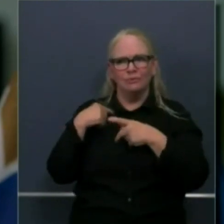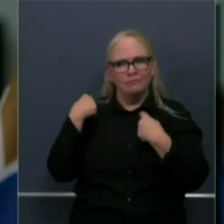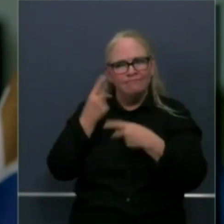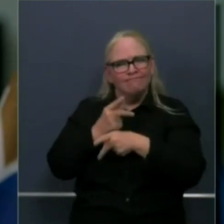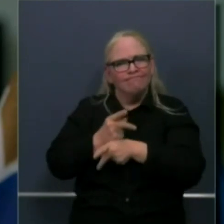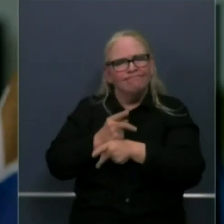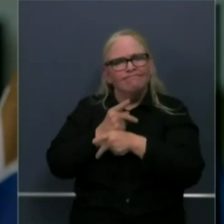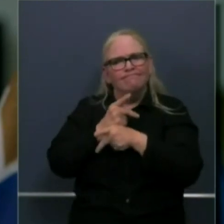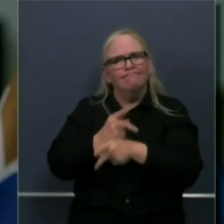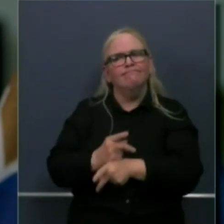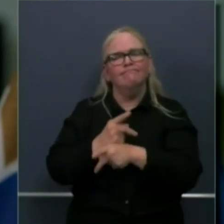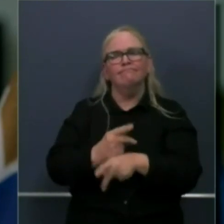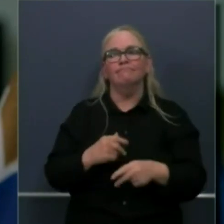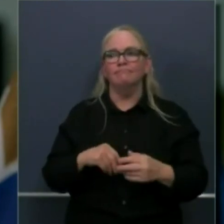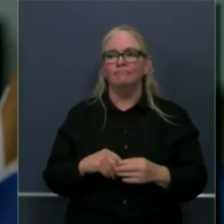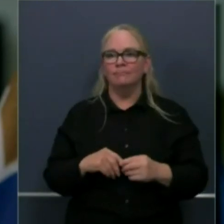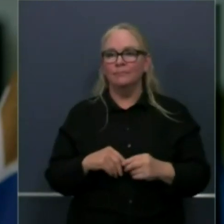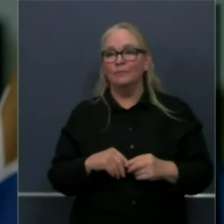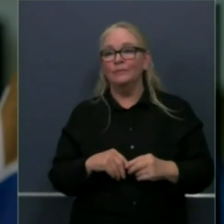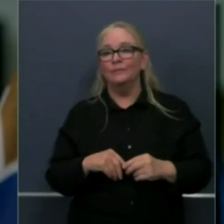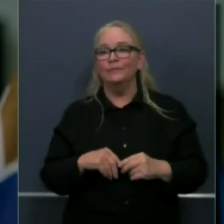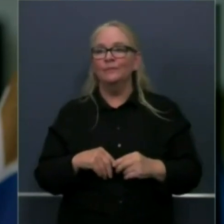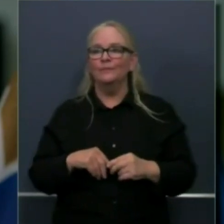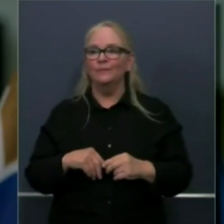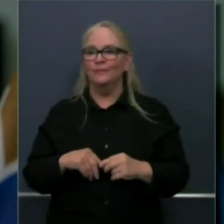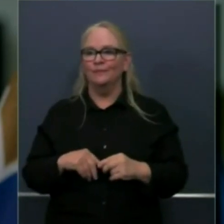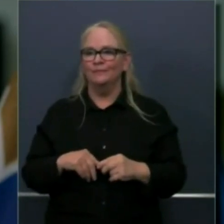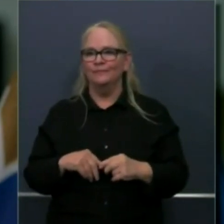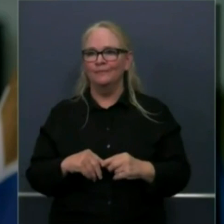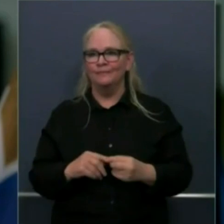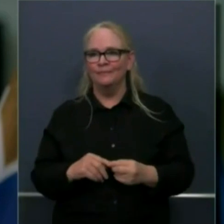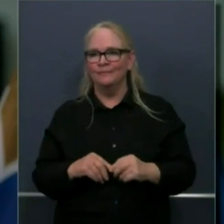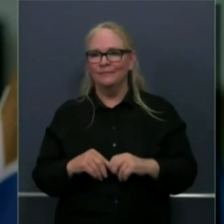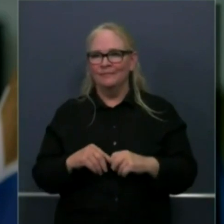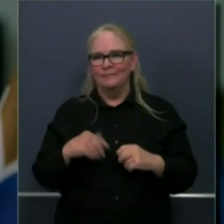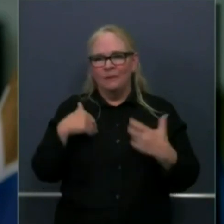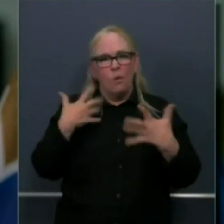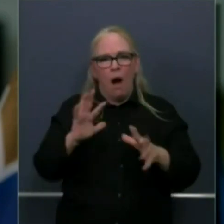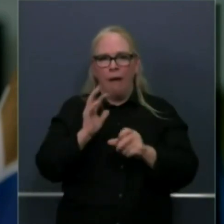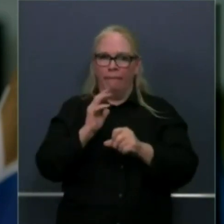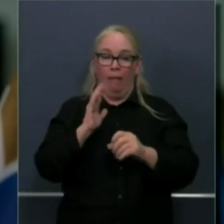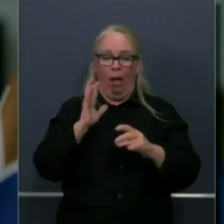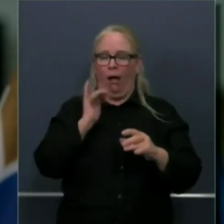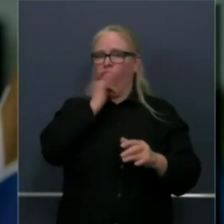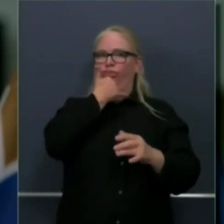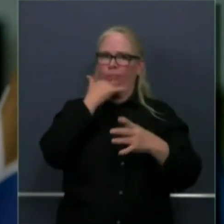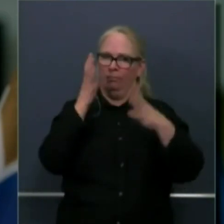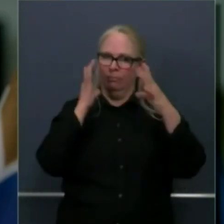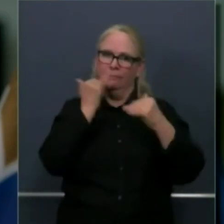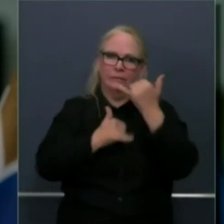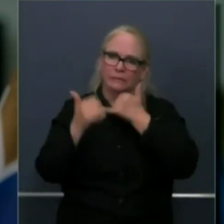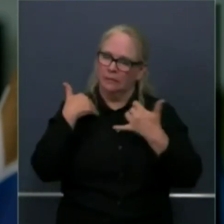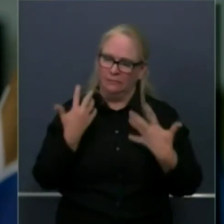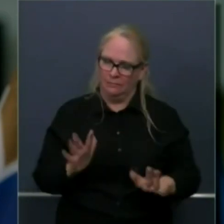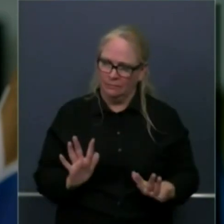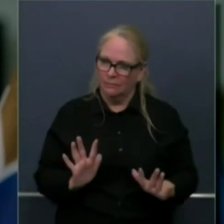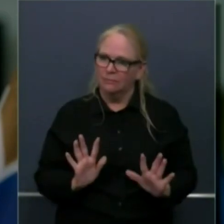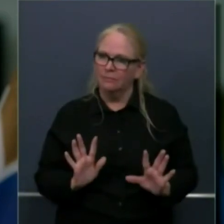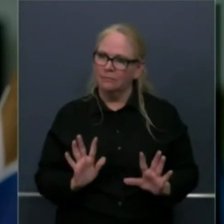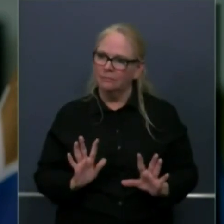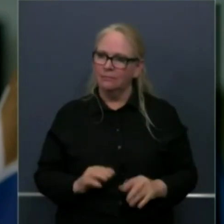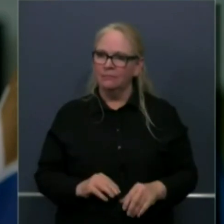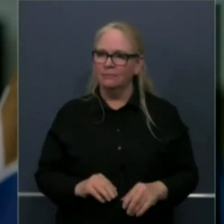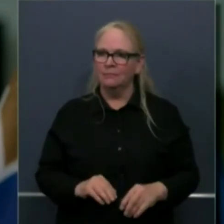dr fauci today testifying uh the worst mistake we can make uh is to just throw those face